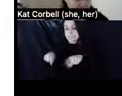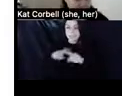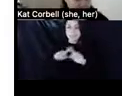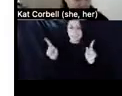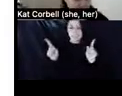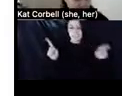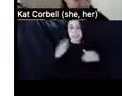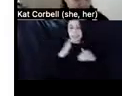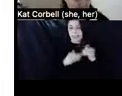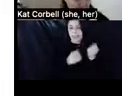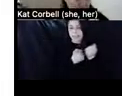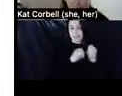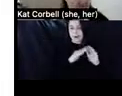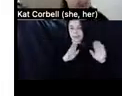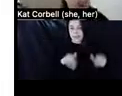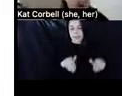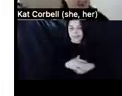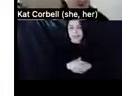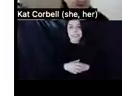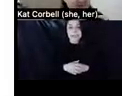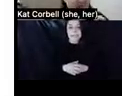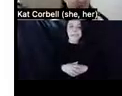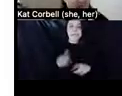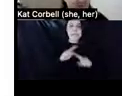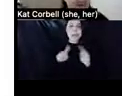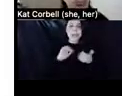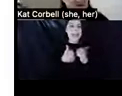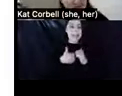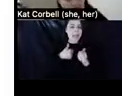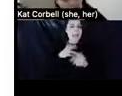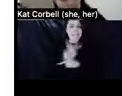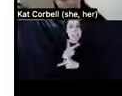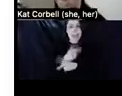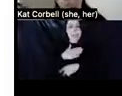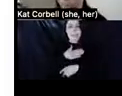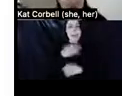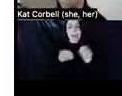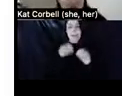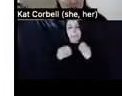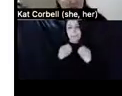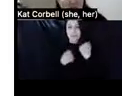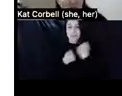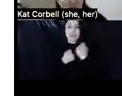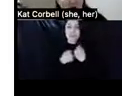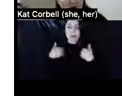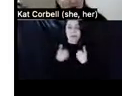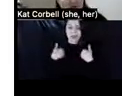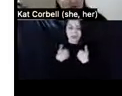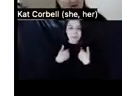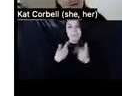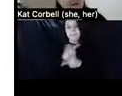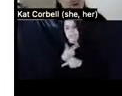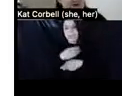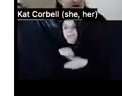emotional support animal situation handled in the shelter. Um, uh,